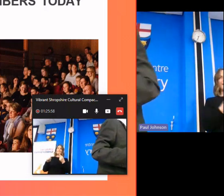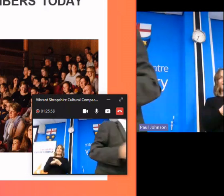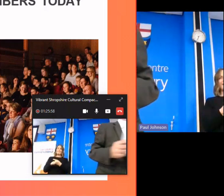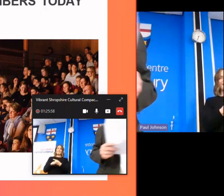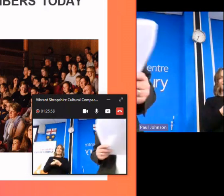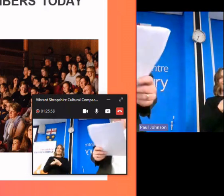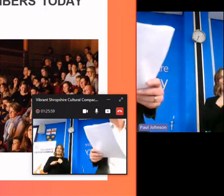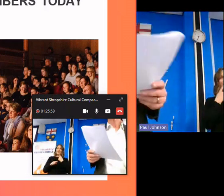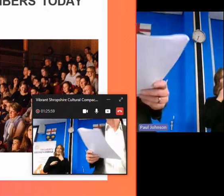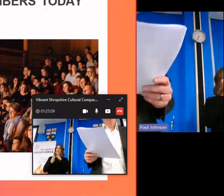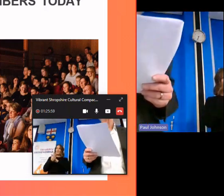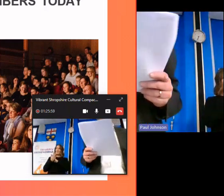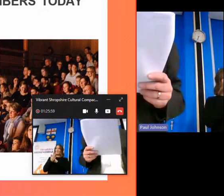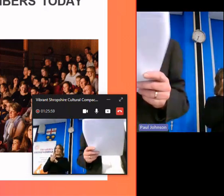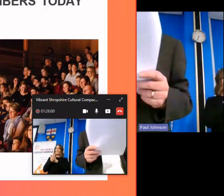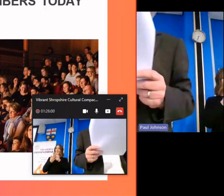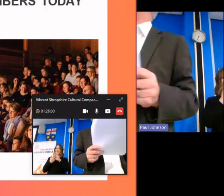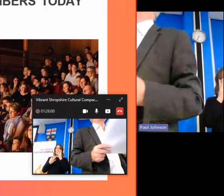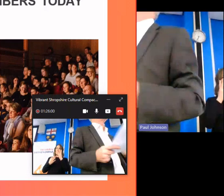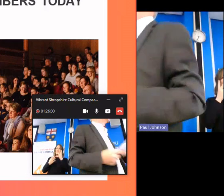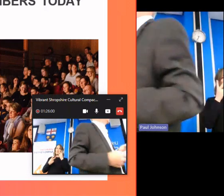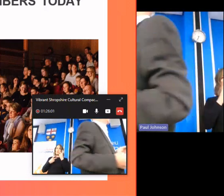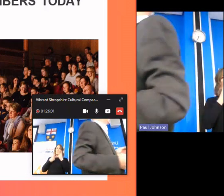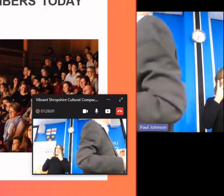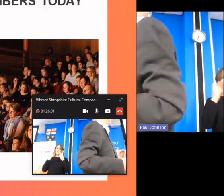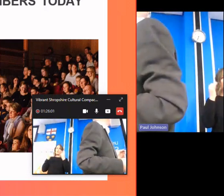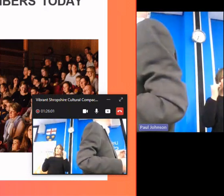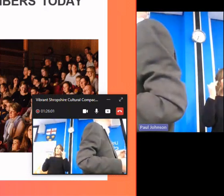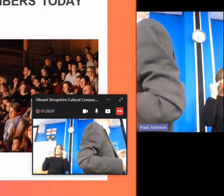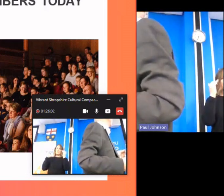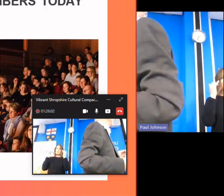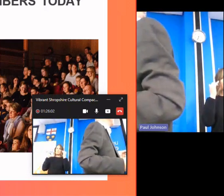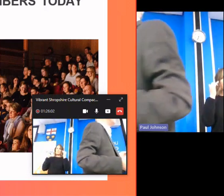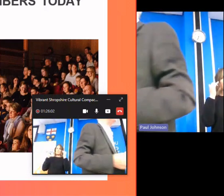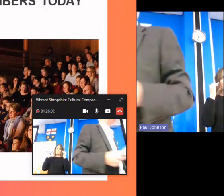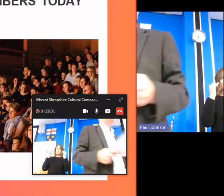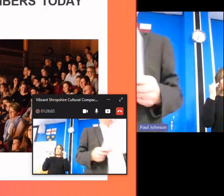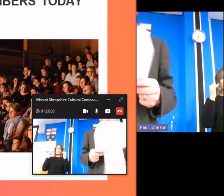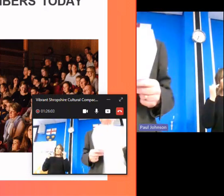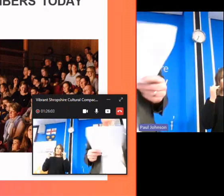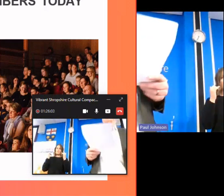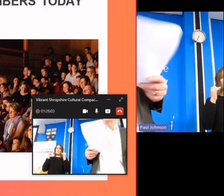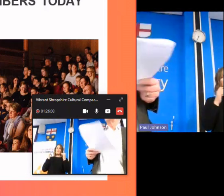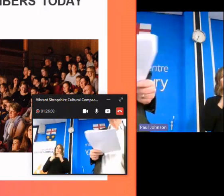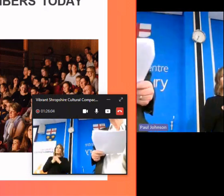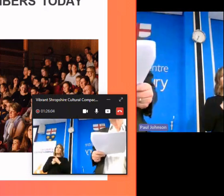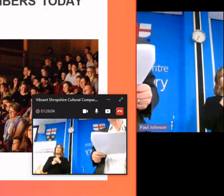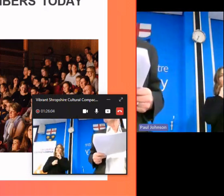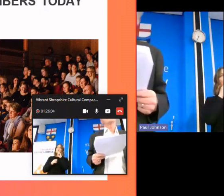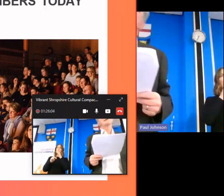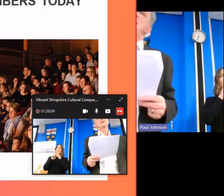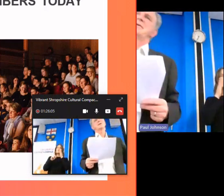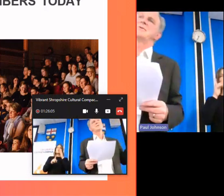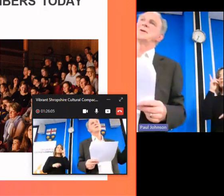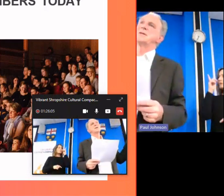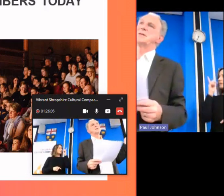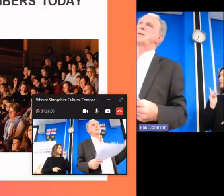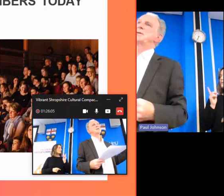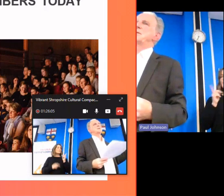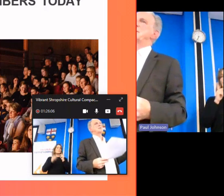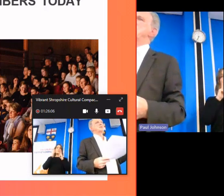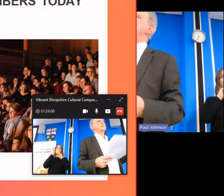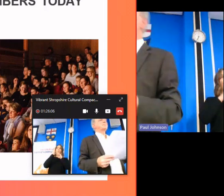i think there's uh hereford's free choirs festival is uh also around the table but you will notice that the